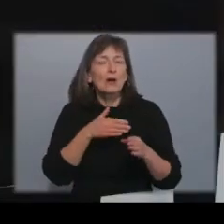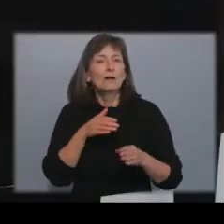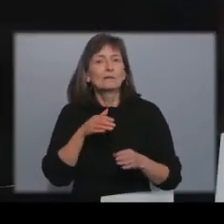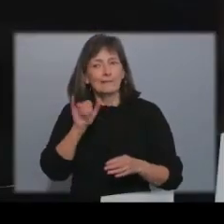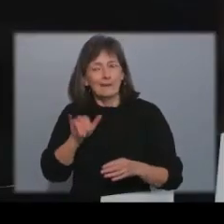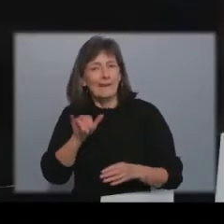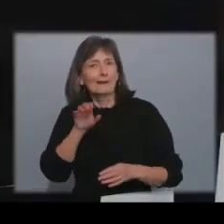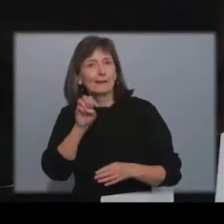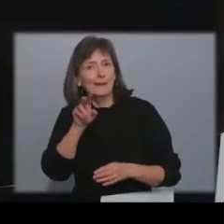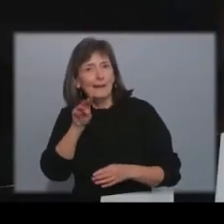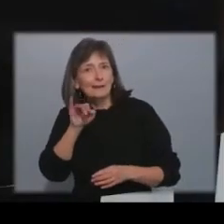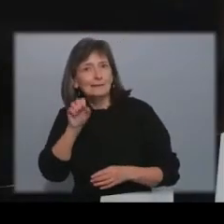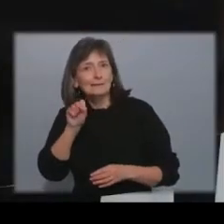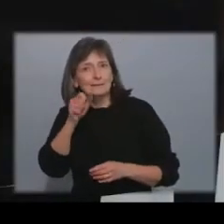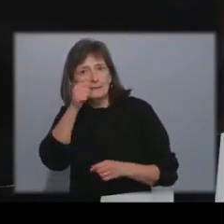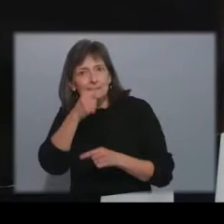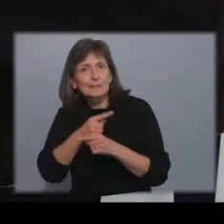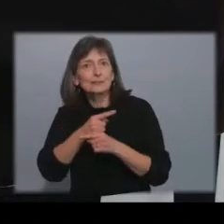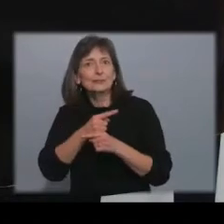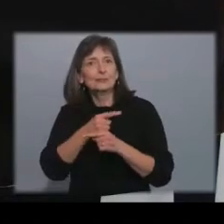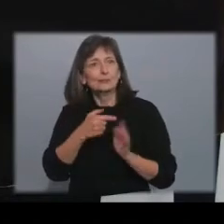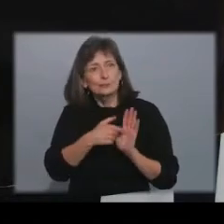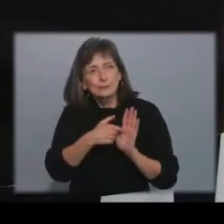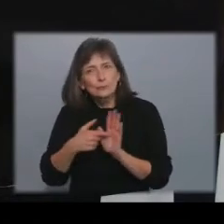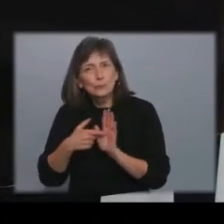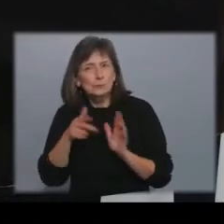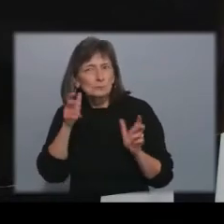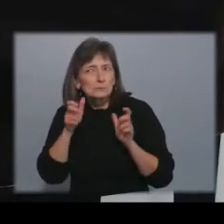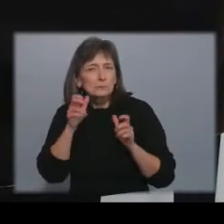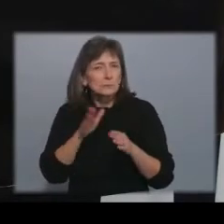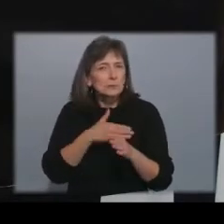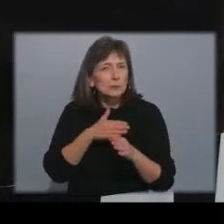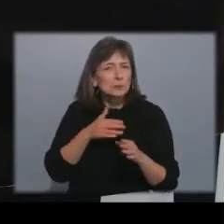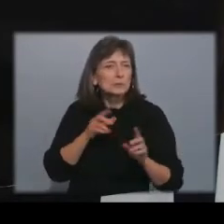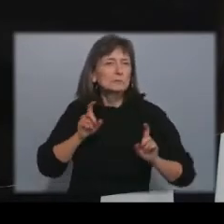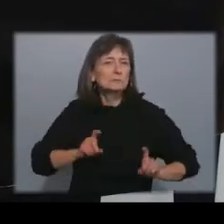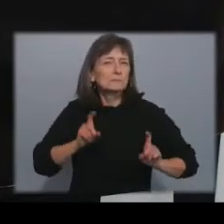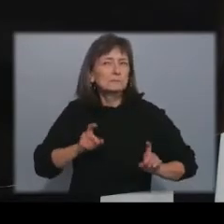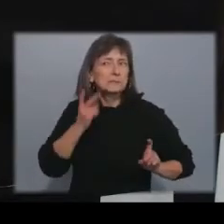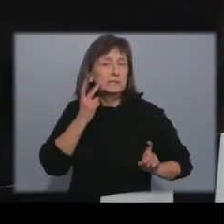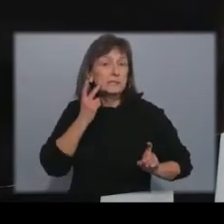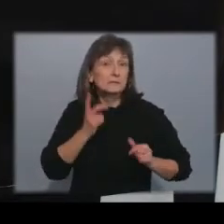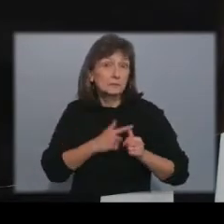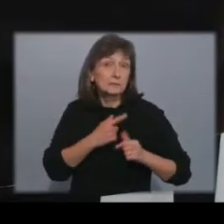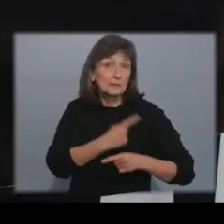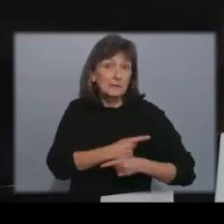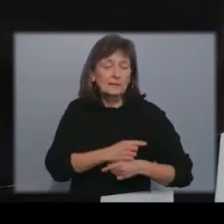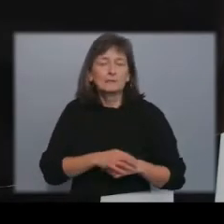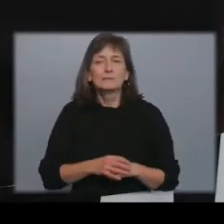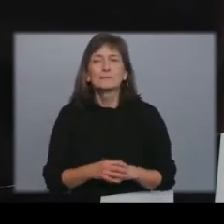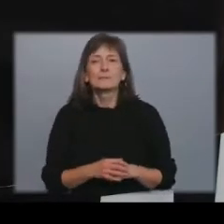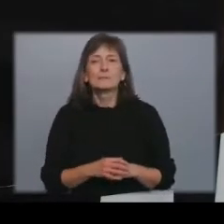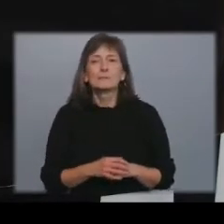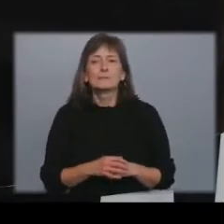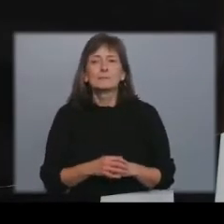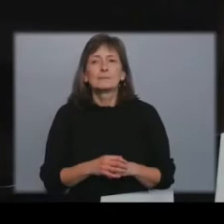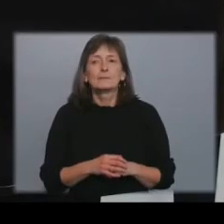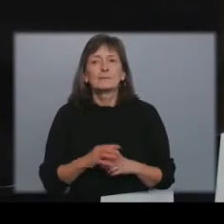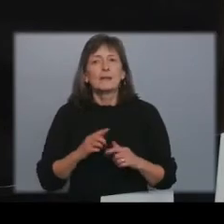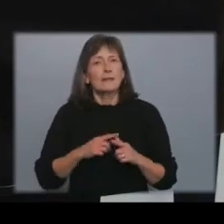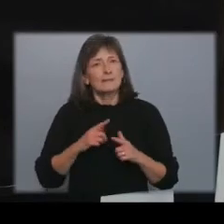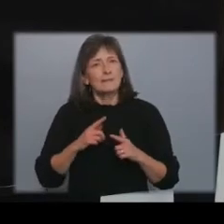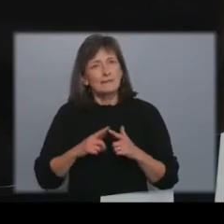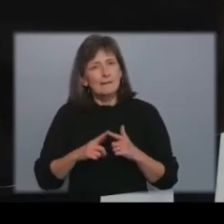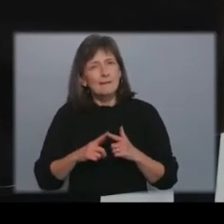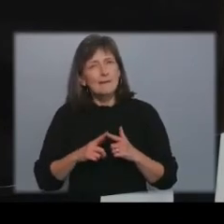the music uh let's take a look and let's see what it sounds like let's try it out and to watch that though all